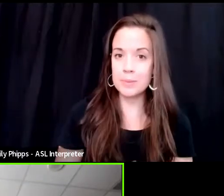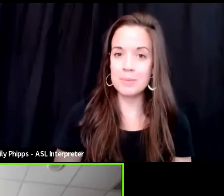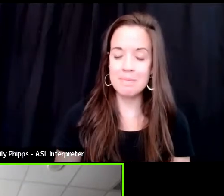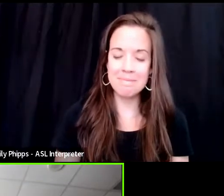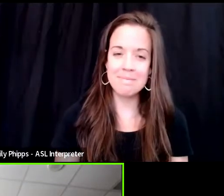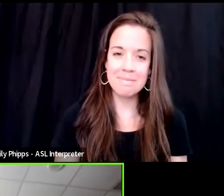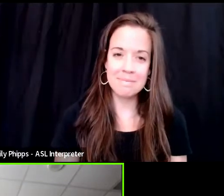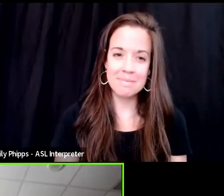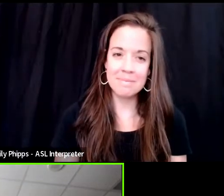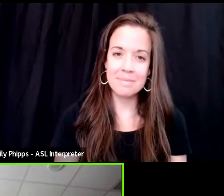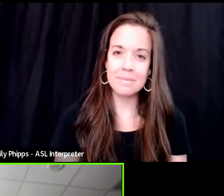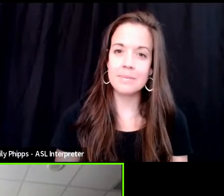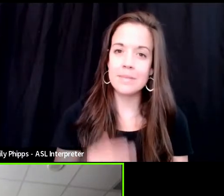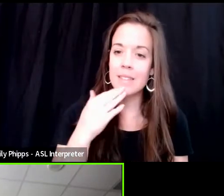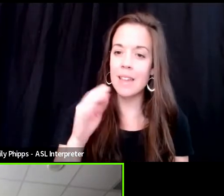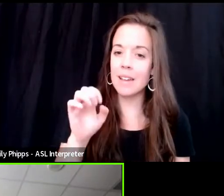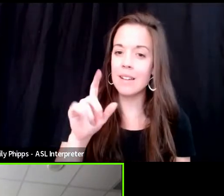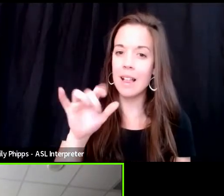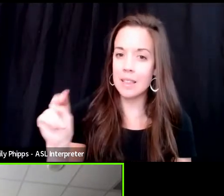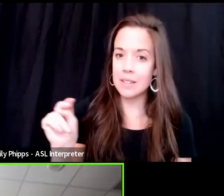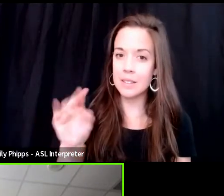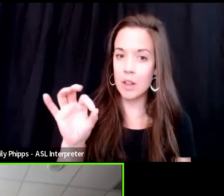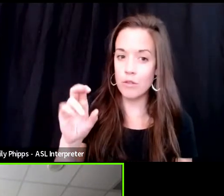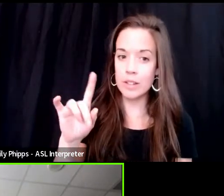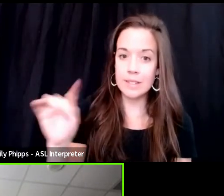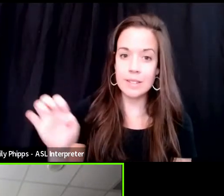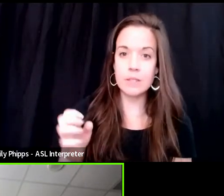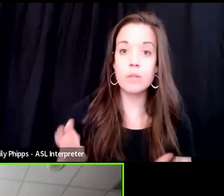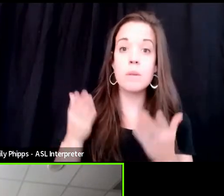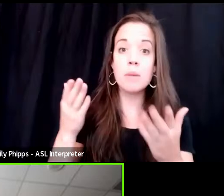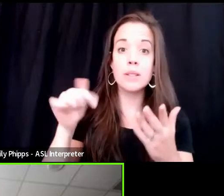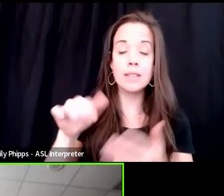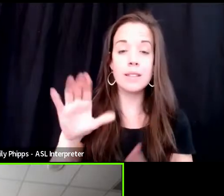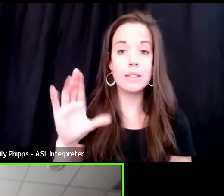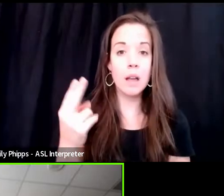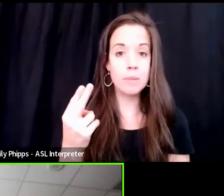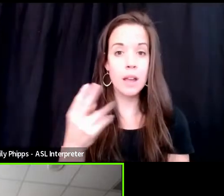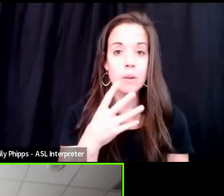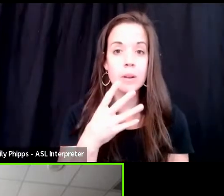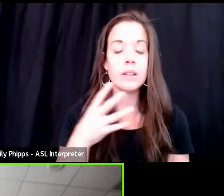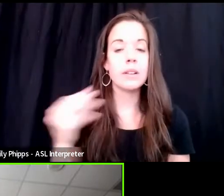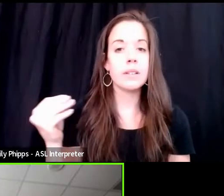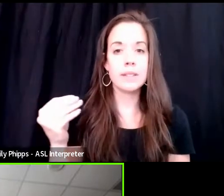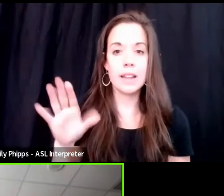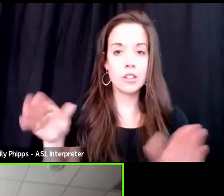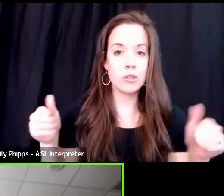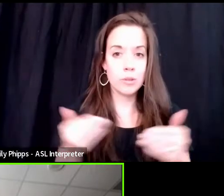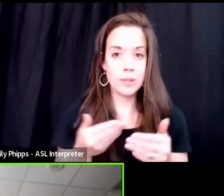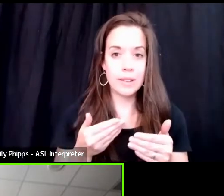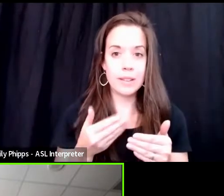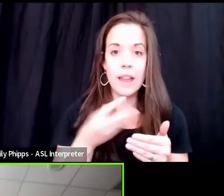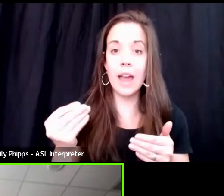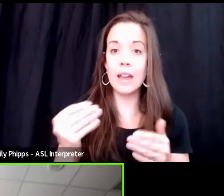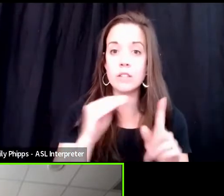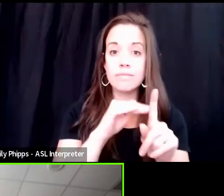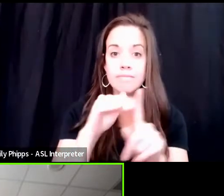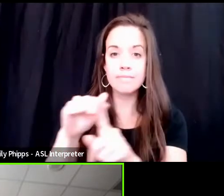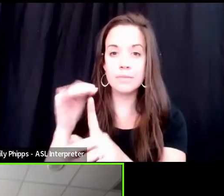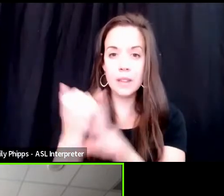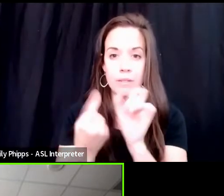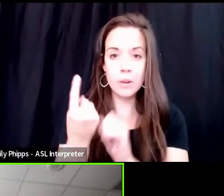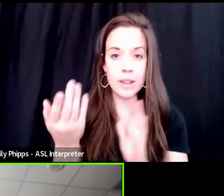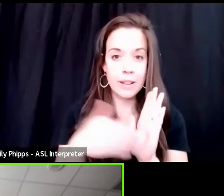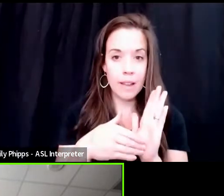Thank Ellen Fritz for the proposing this common hour and introducing it and just remind everybody again,